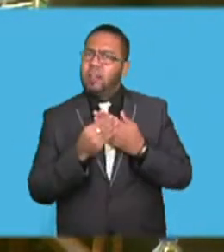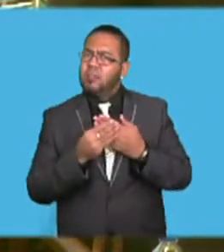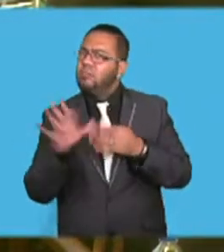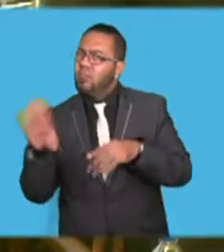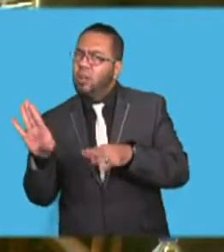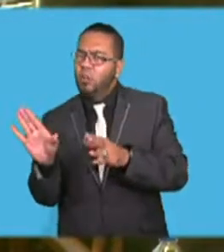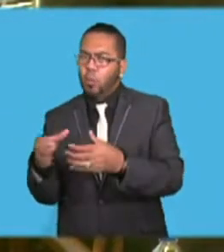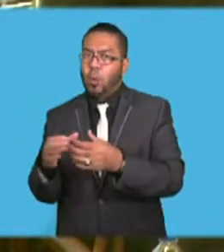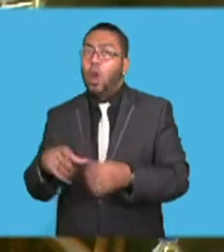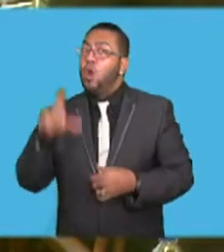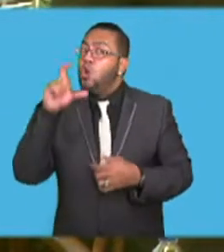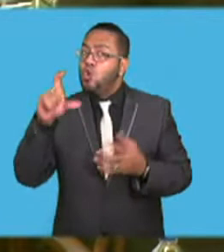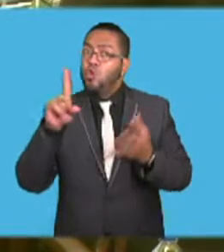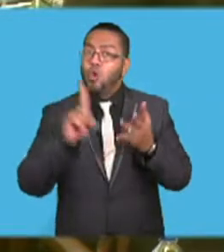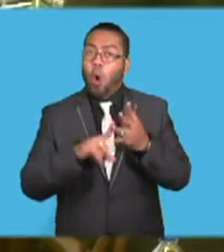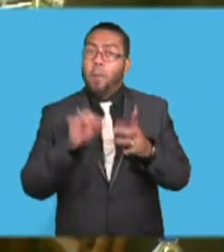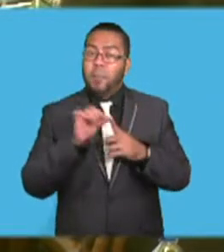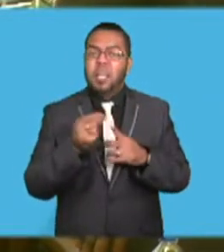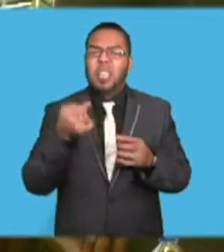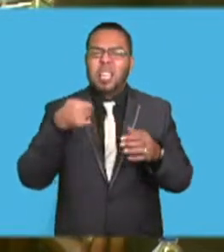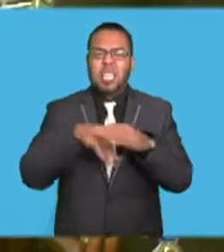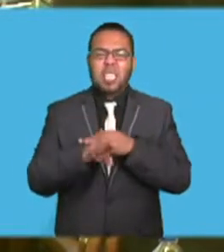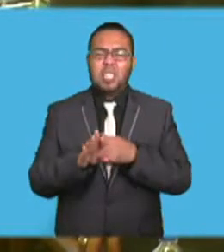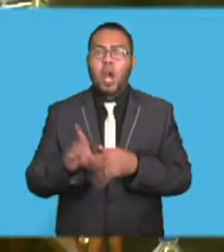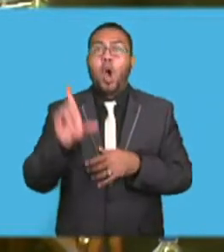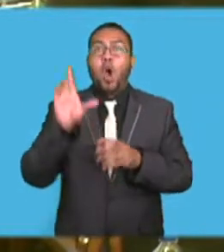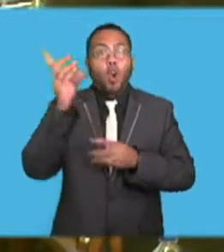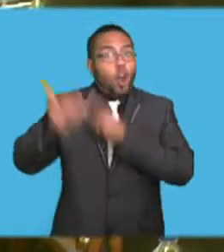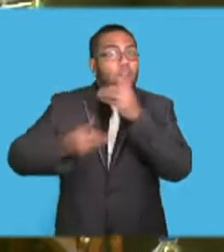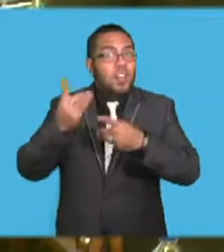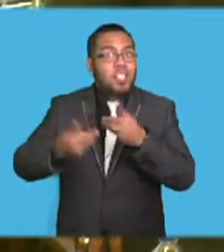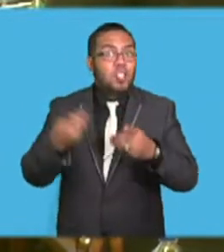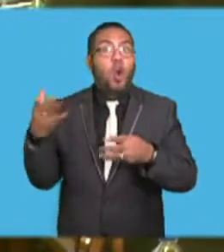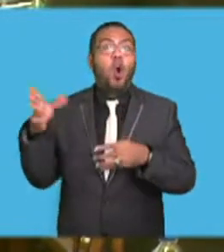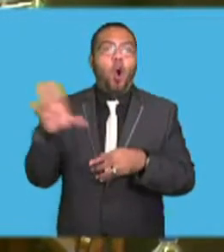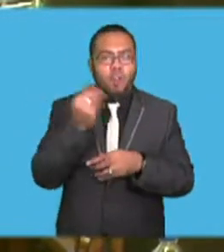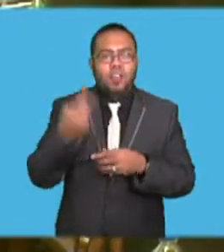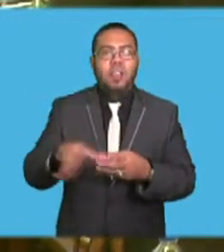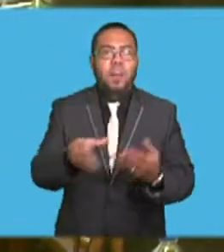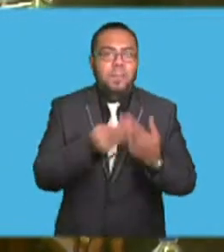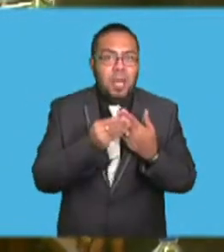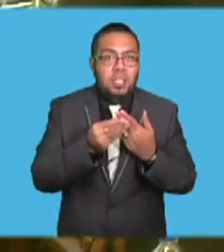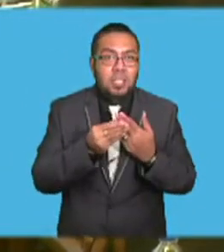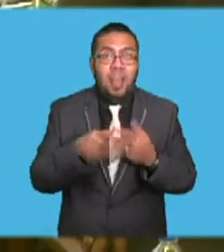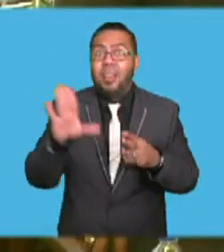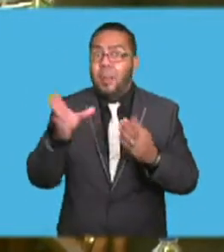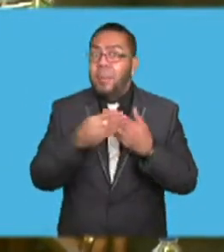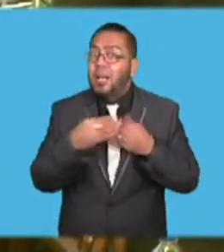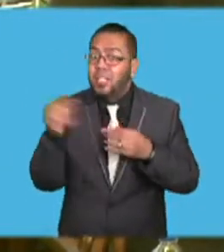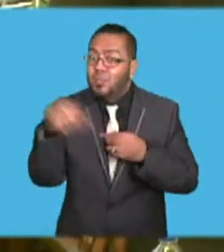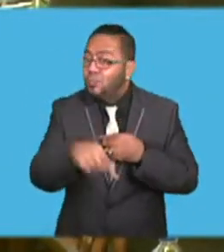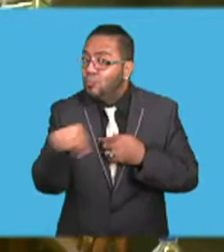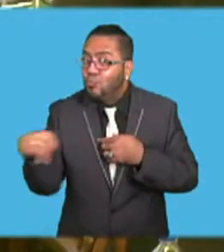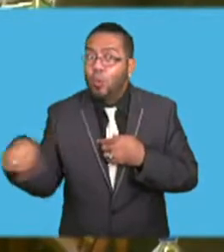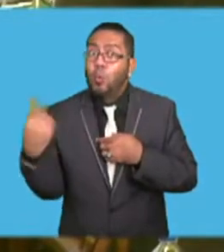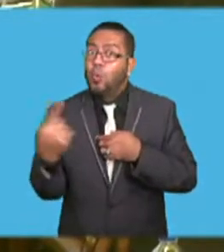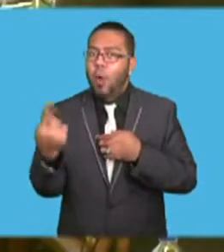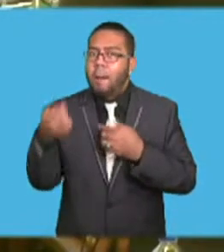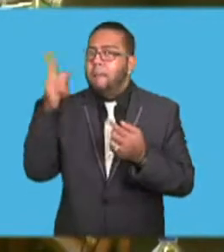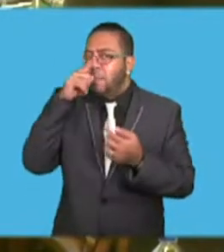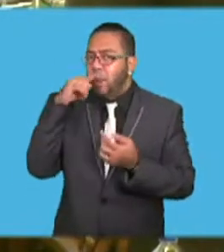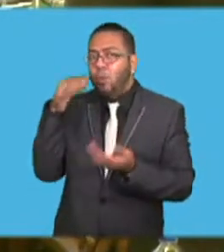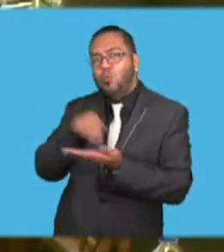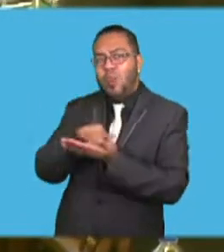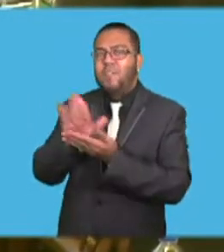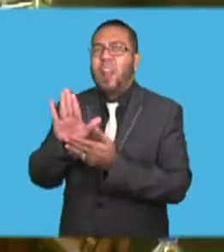COP is Conference of the Parties, and the parties are those that ratified the Paris Agreement, and they include our